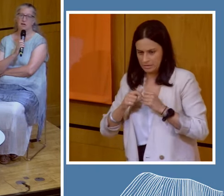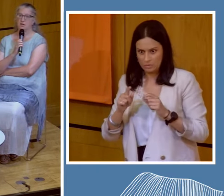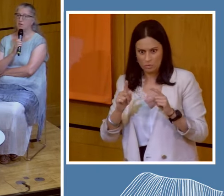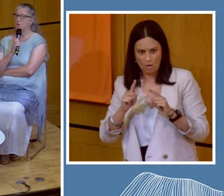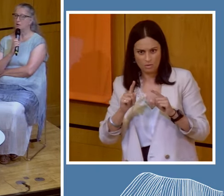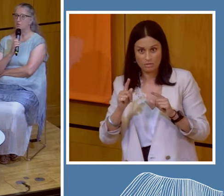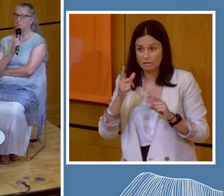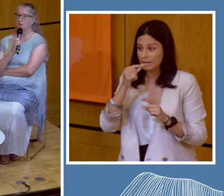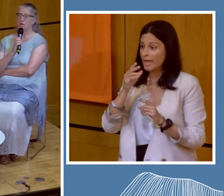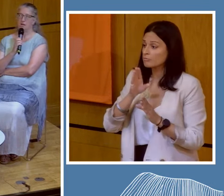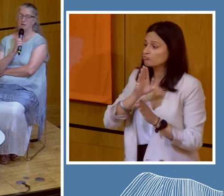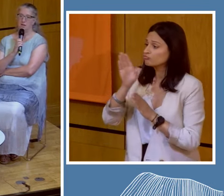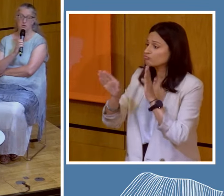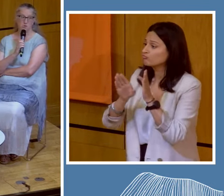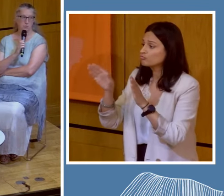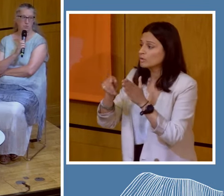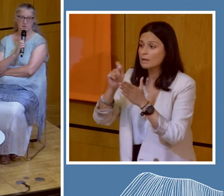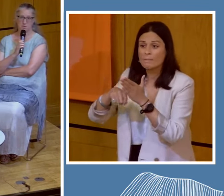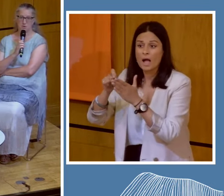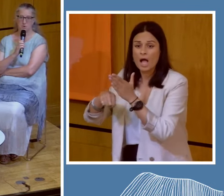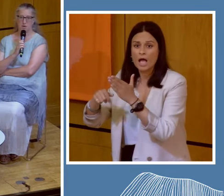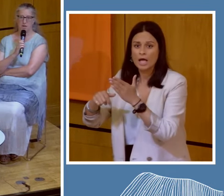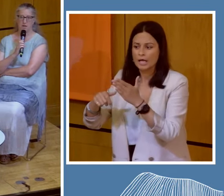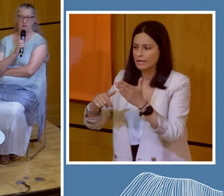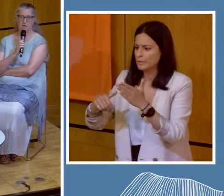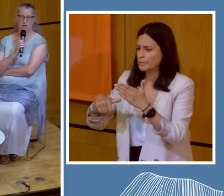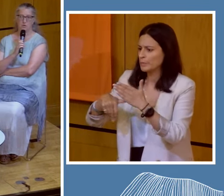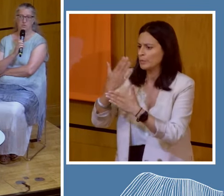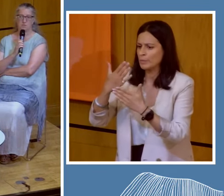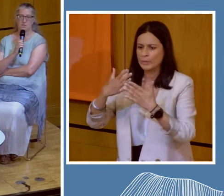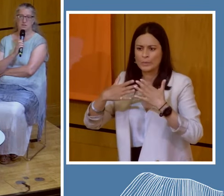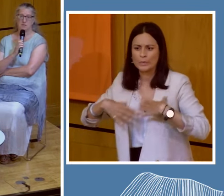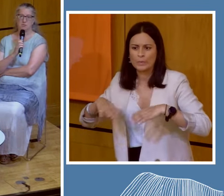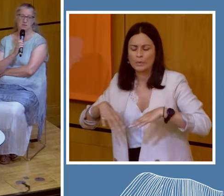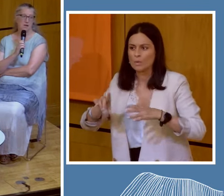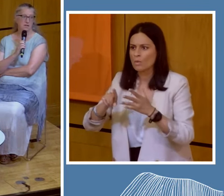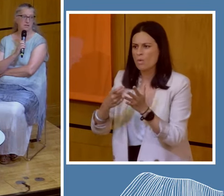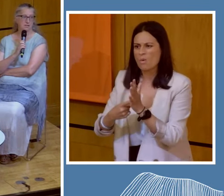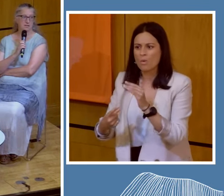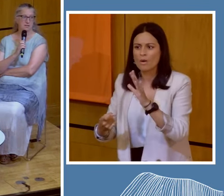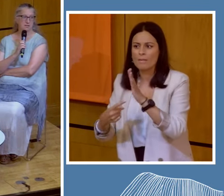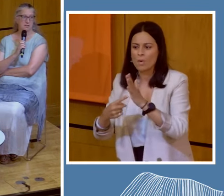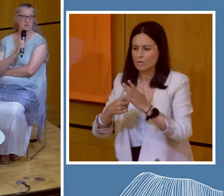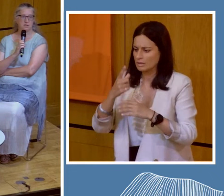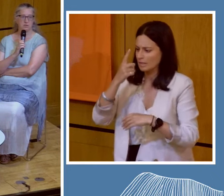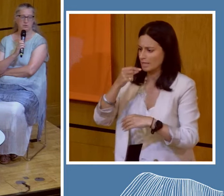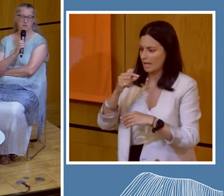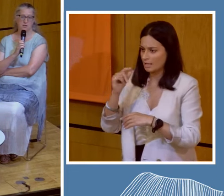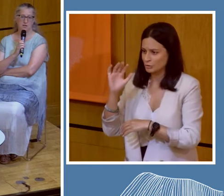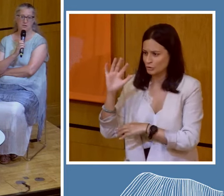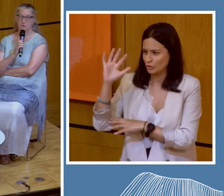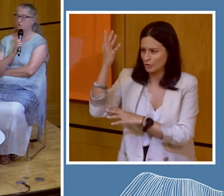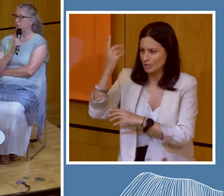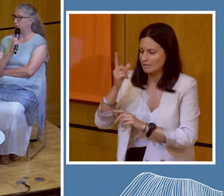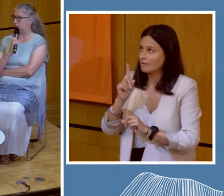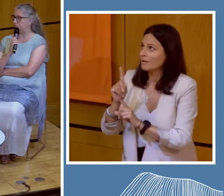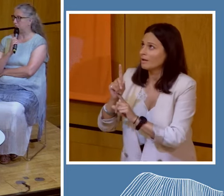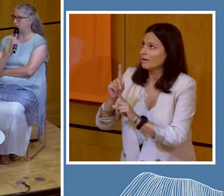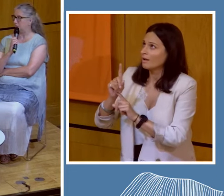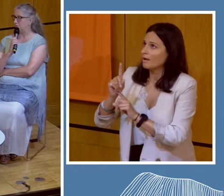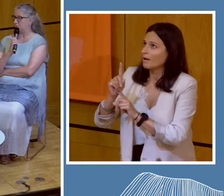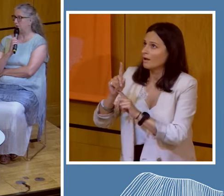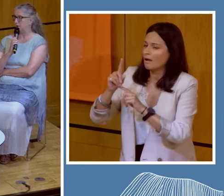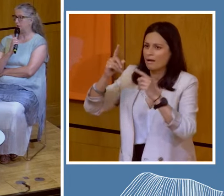it that I can go out and buy a new something to wear? Or does it matter to me that I can stand under this tree and feel the